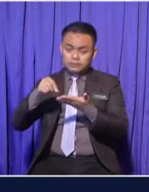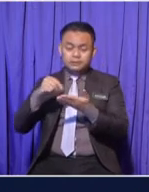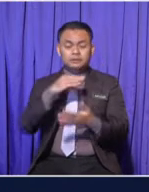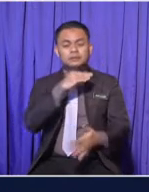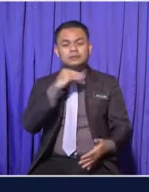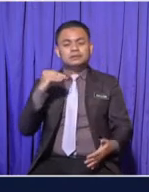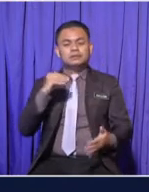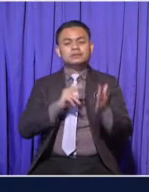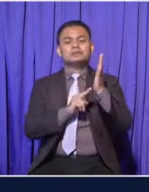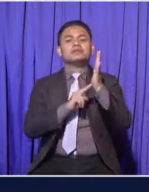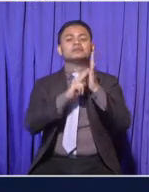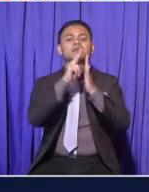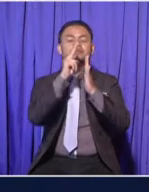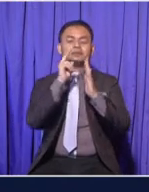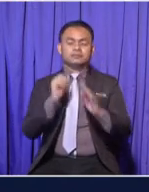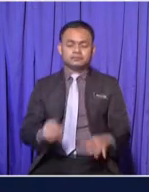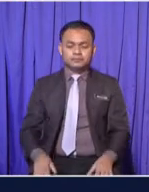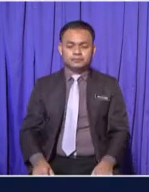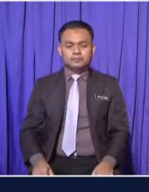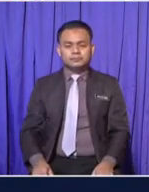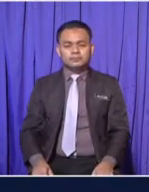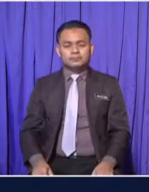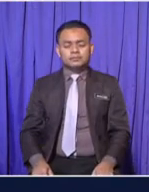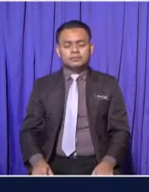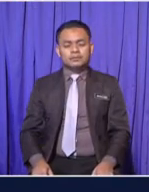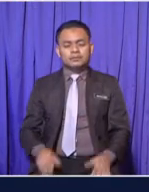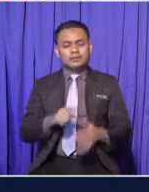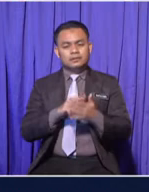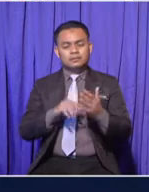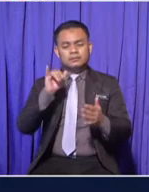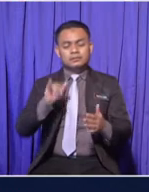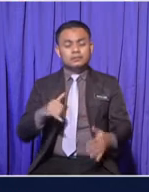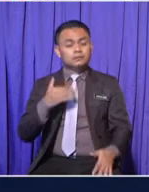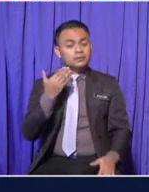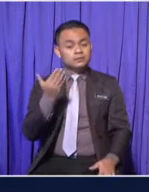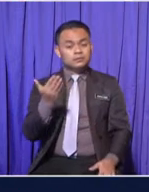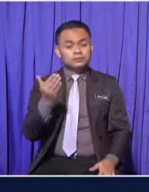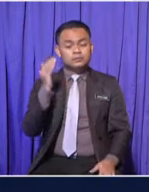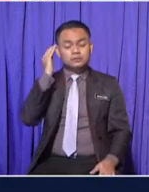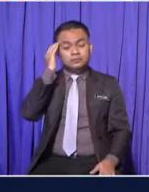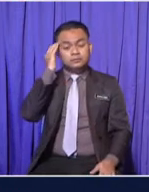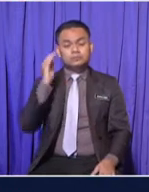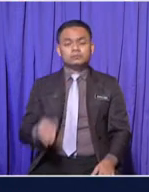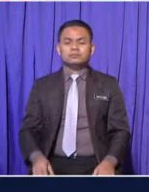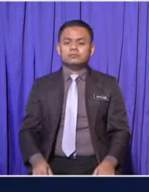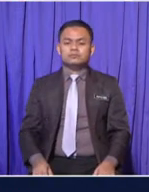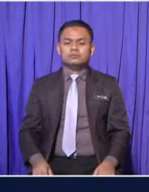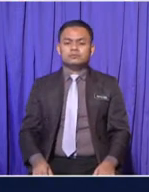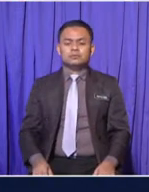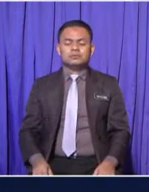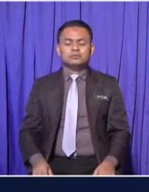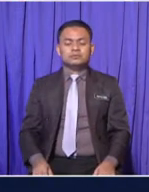and counting What can you do now that you could not do before?